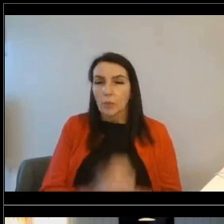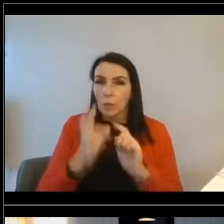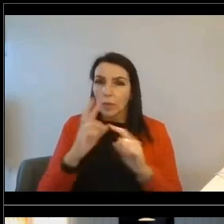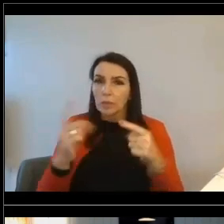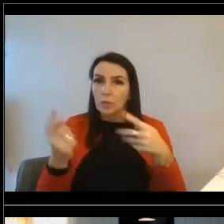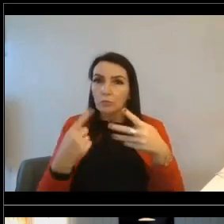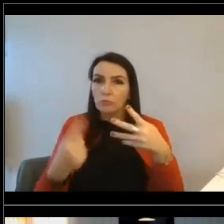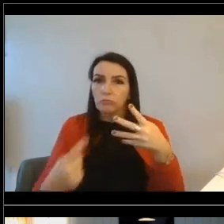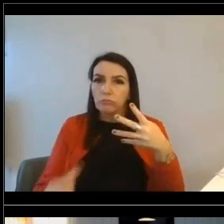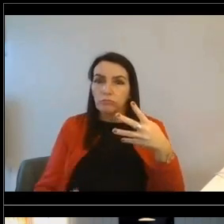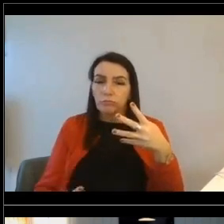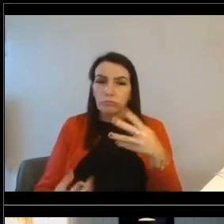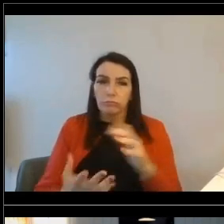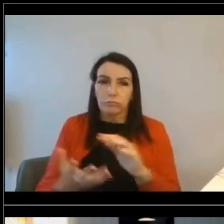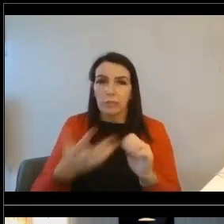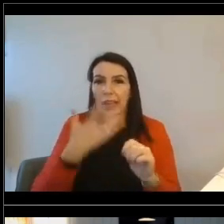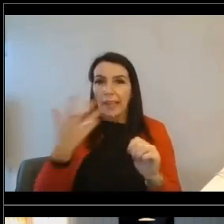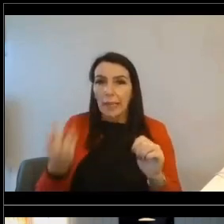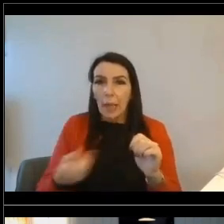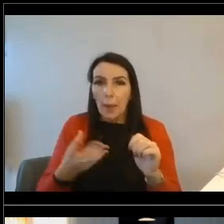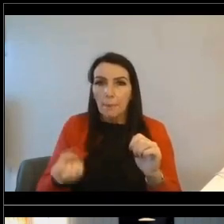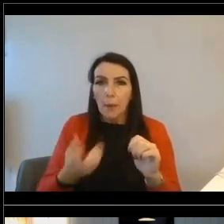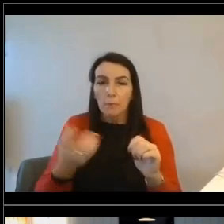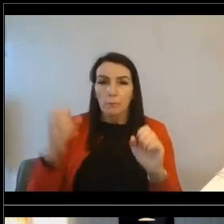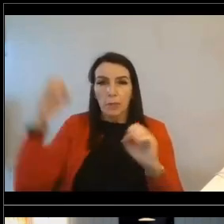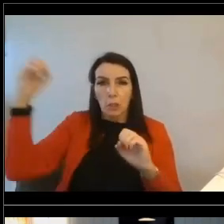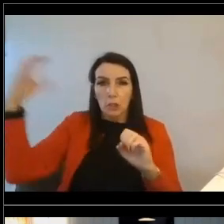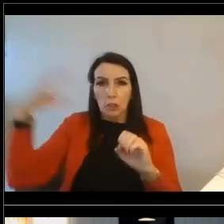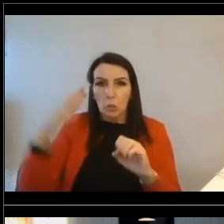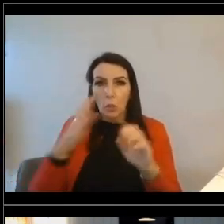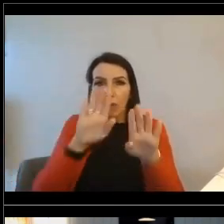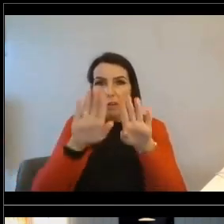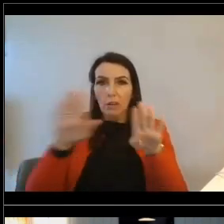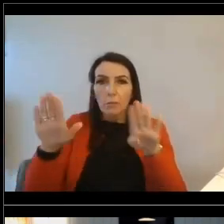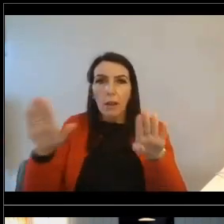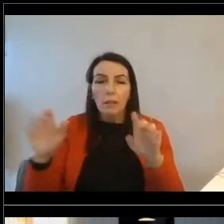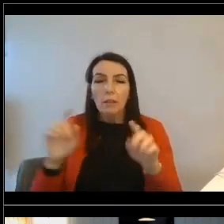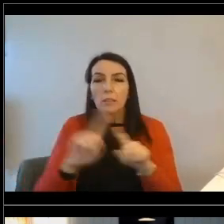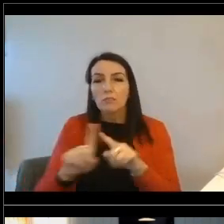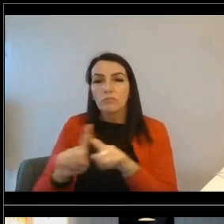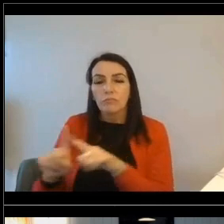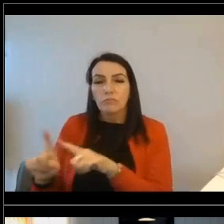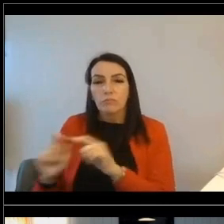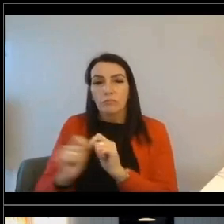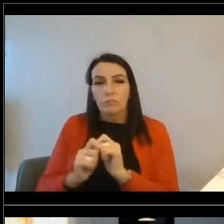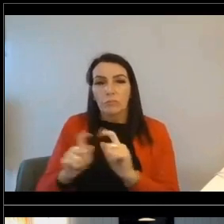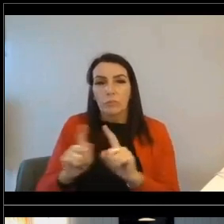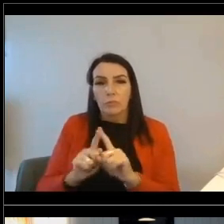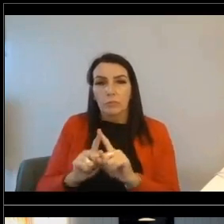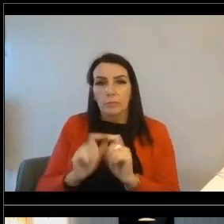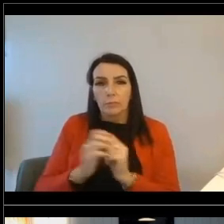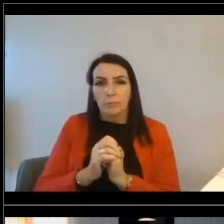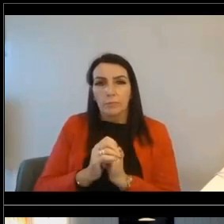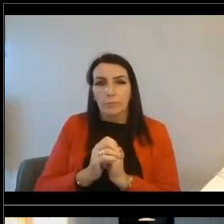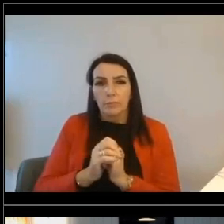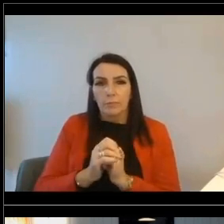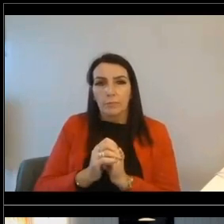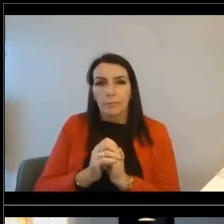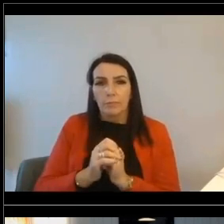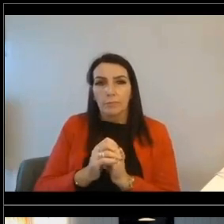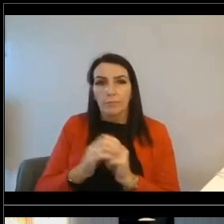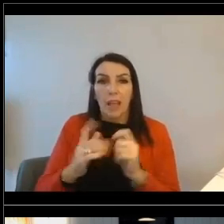pump scenario. You've got solar scenario here, but you've also got things like achieved EPC band C. So